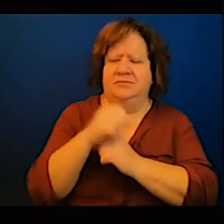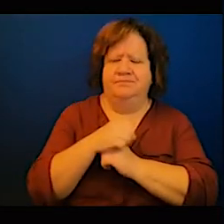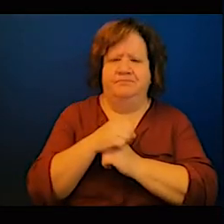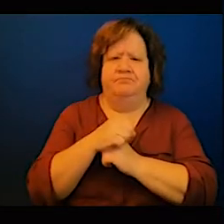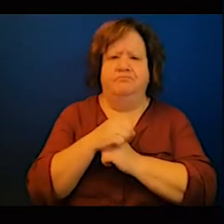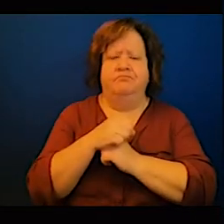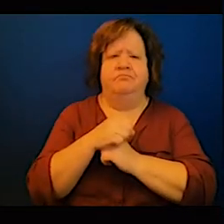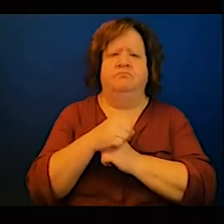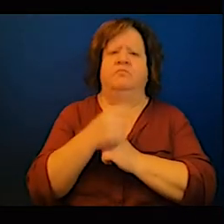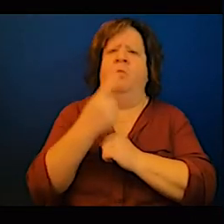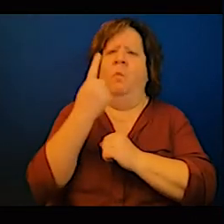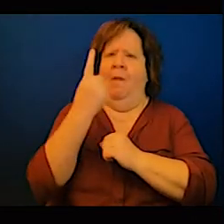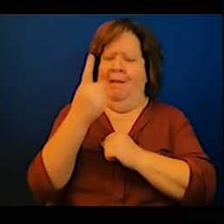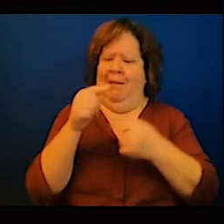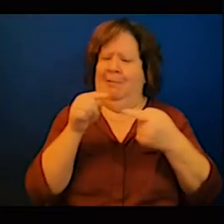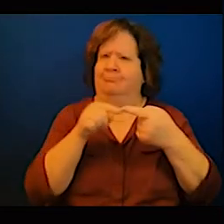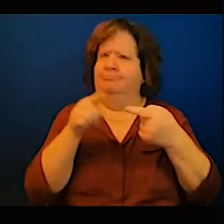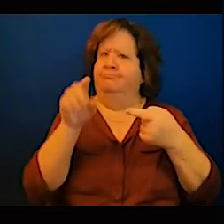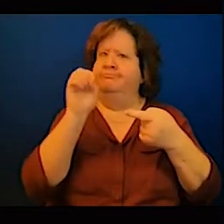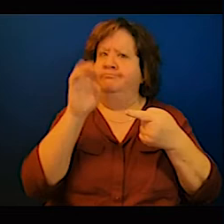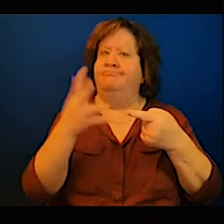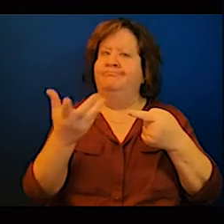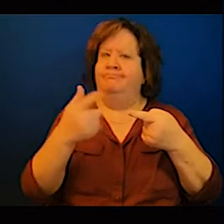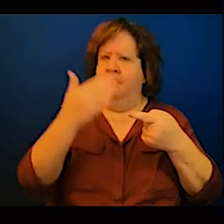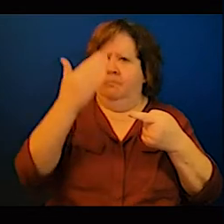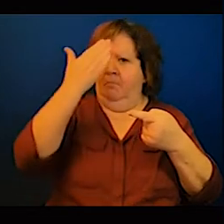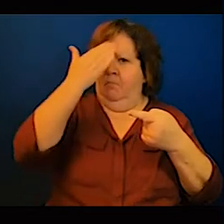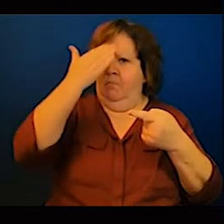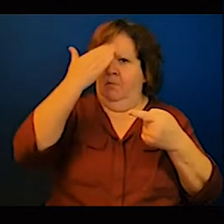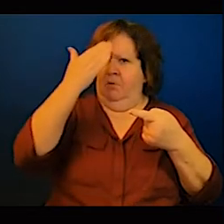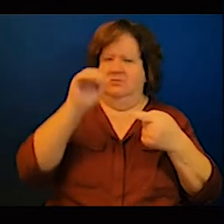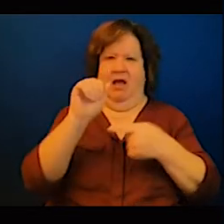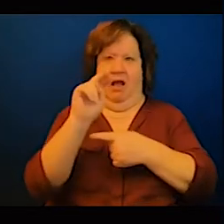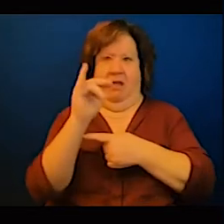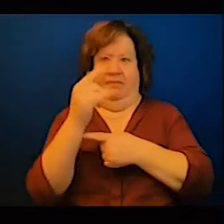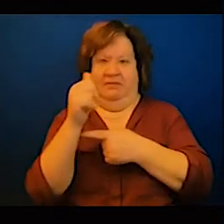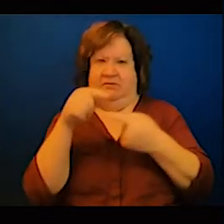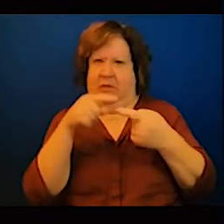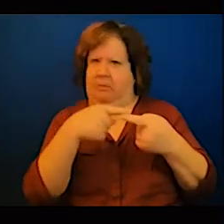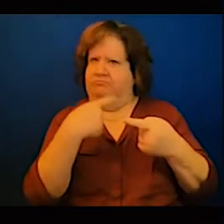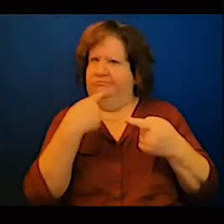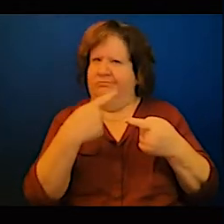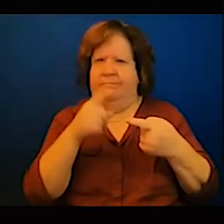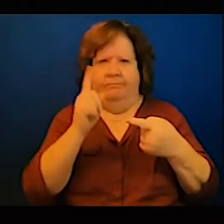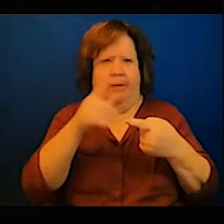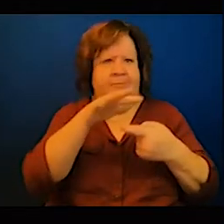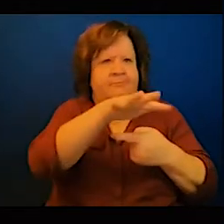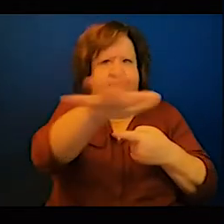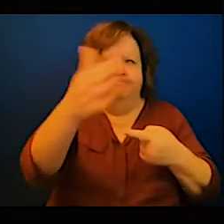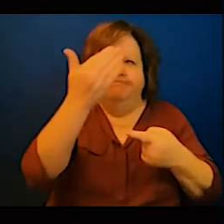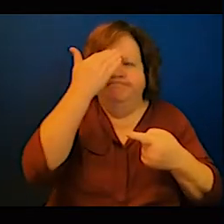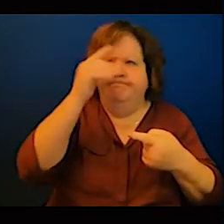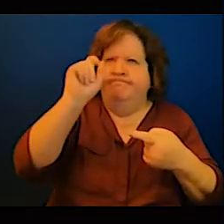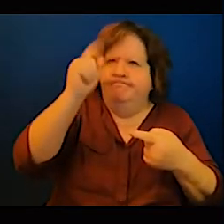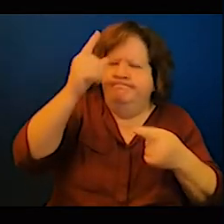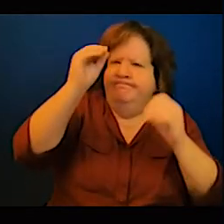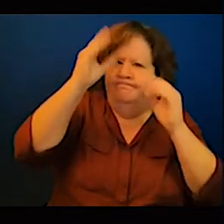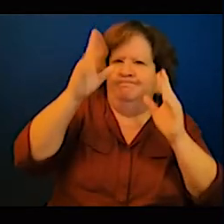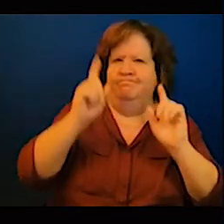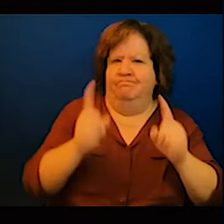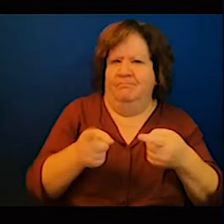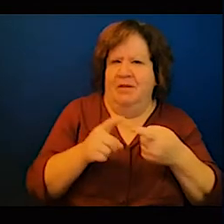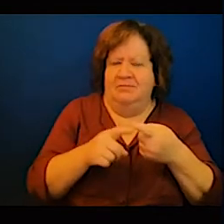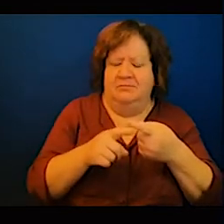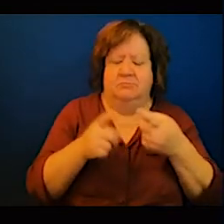on the issue of transition we are talking about when really the access is as low